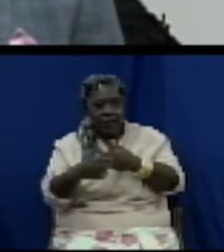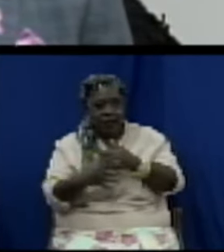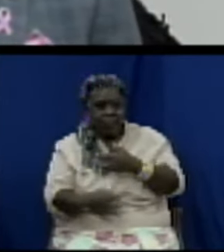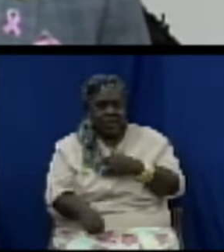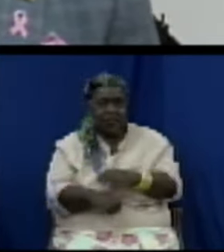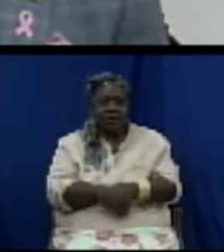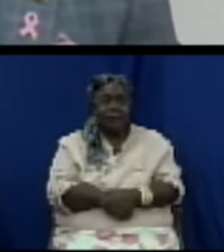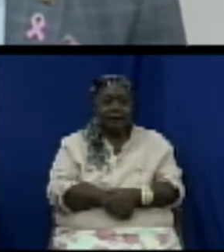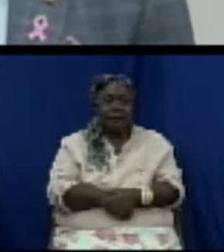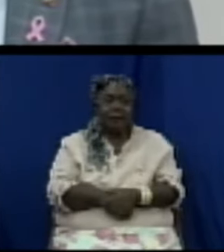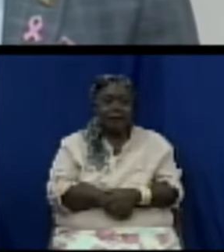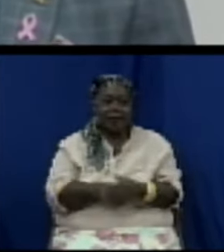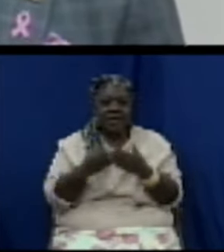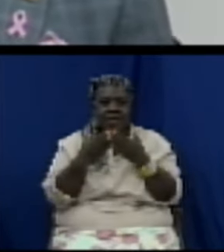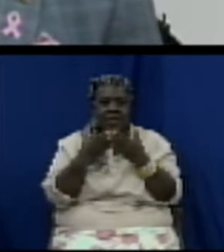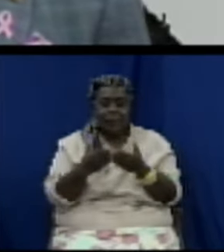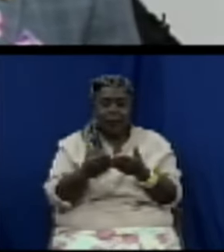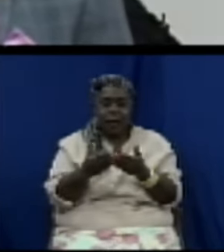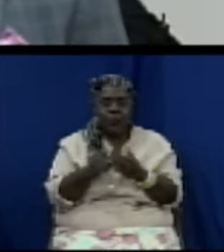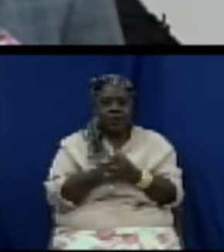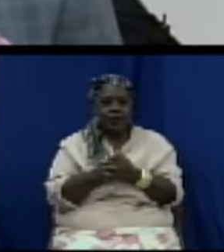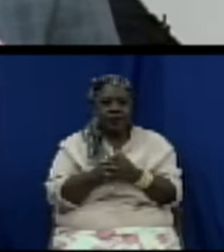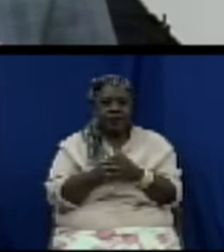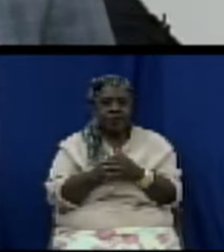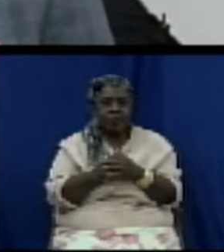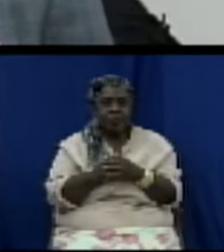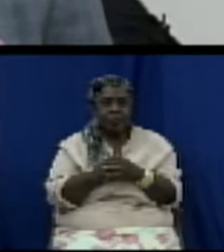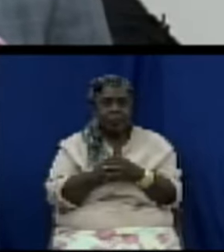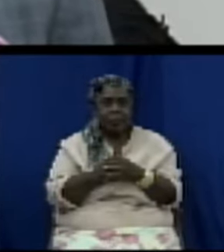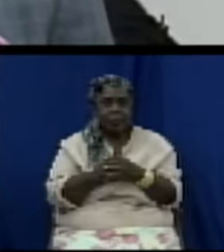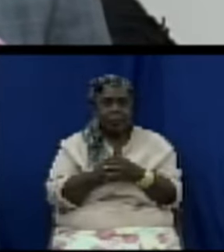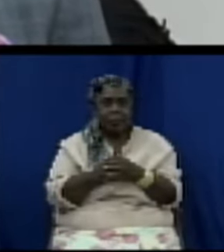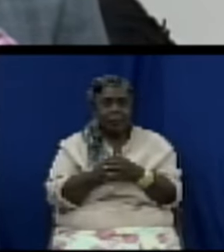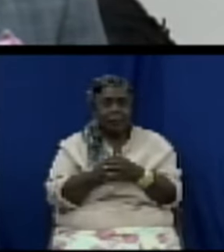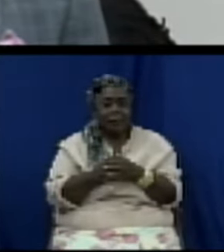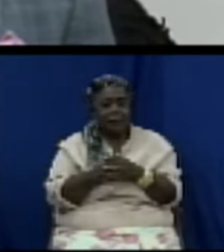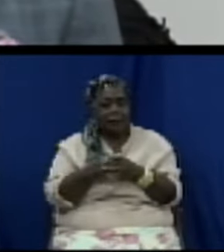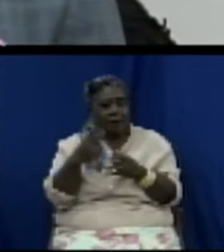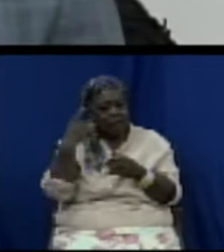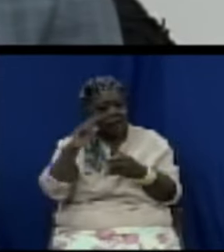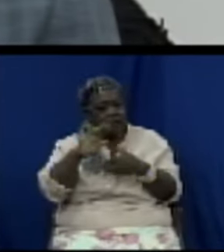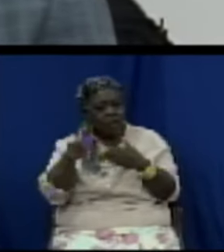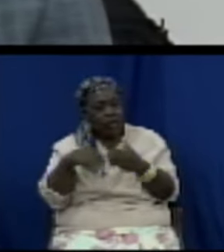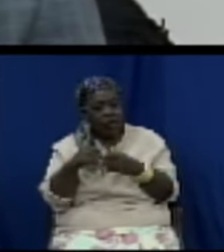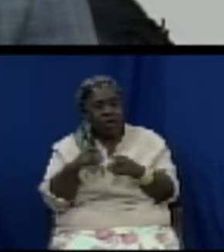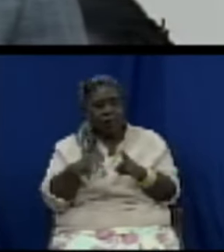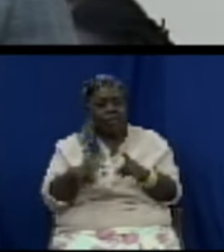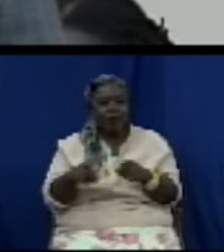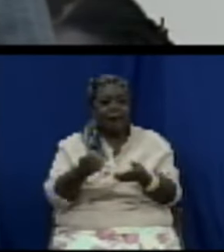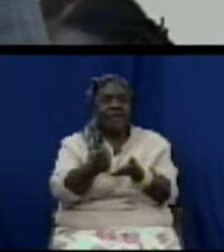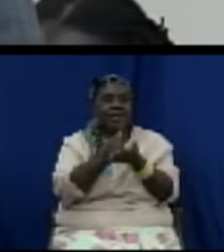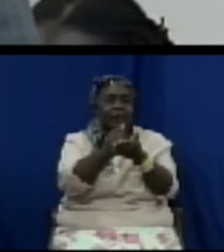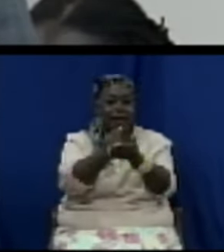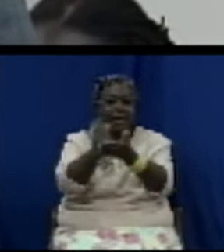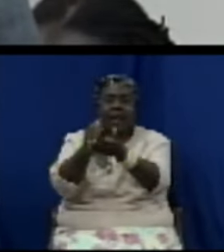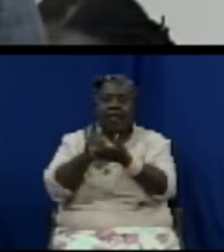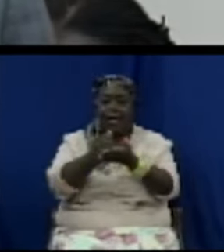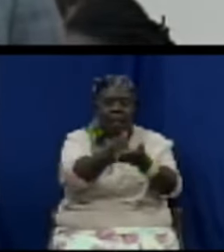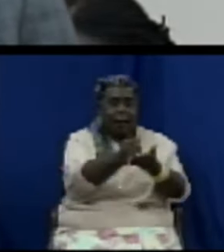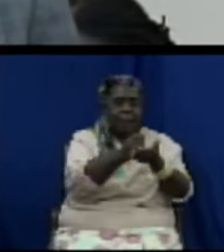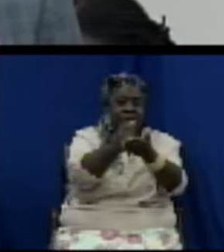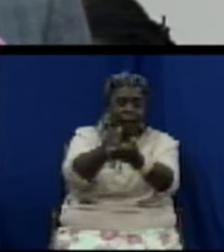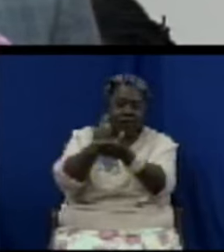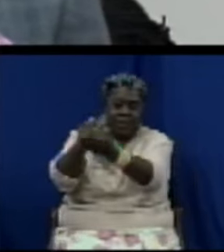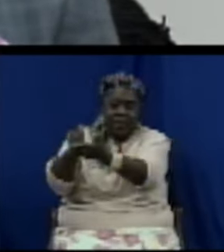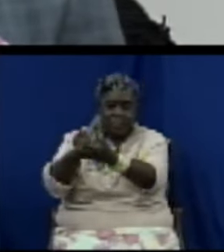Ross School of Veterinary Medicine, their contribution went towards the purchasing of such a machine. It did